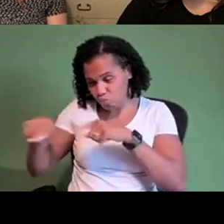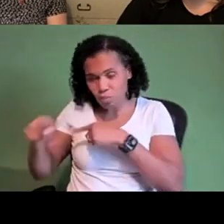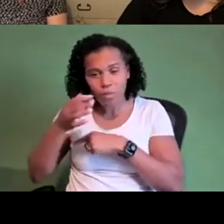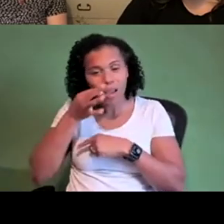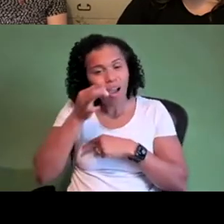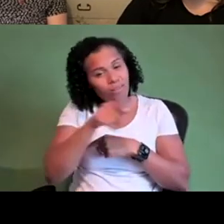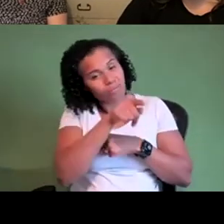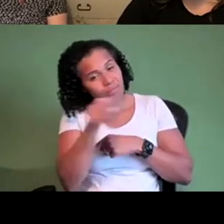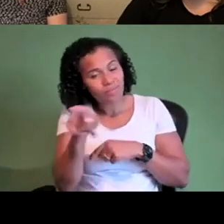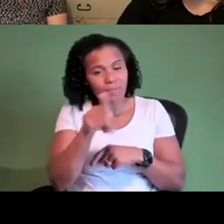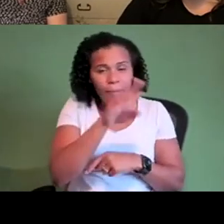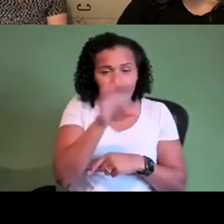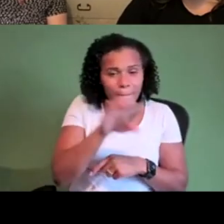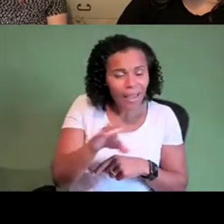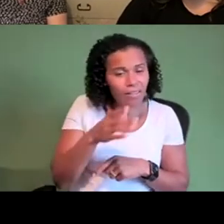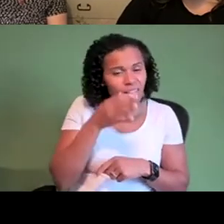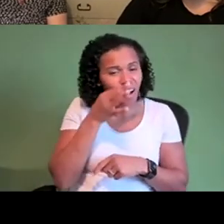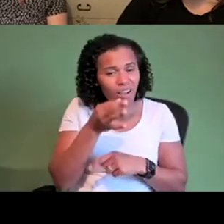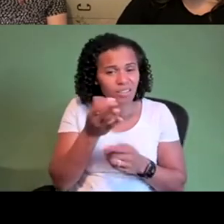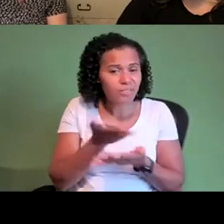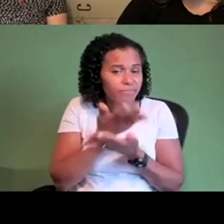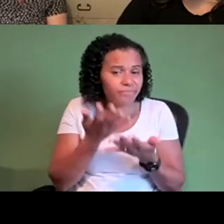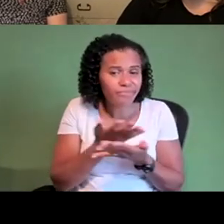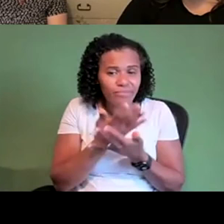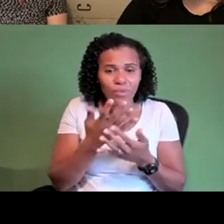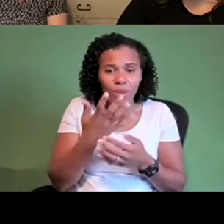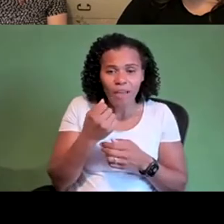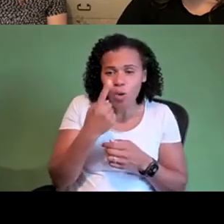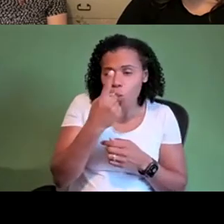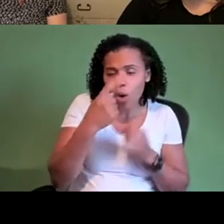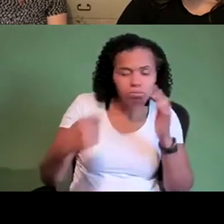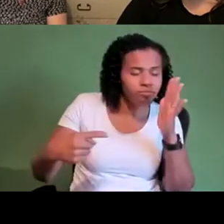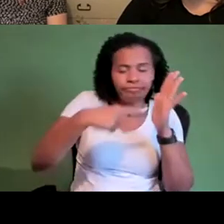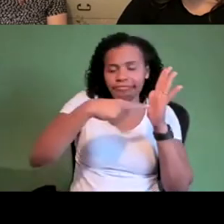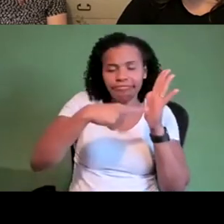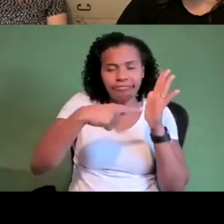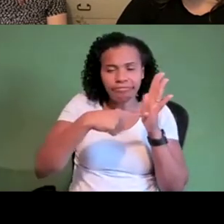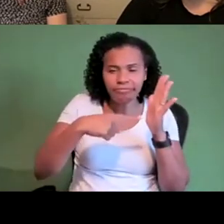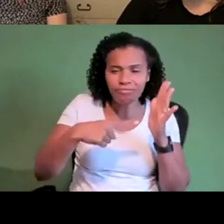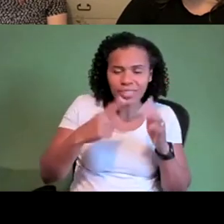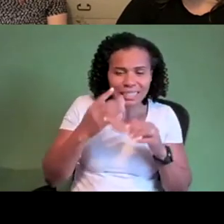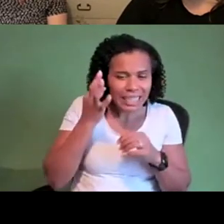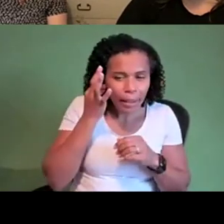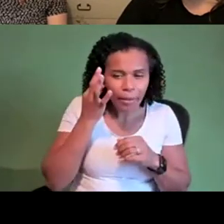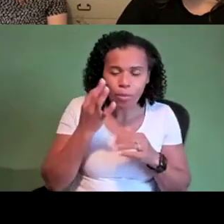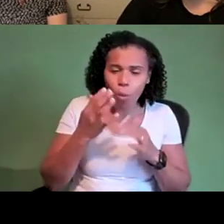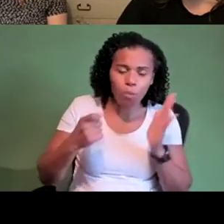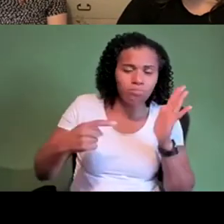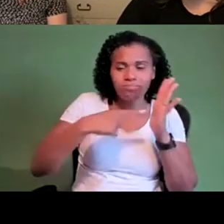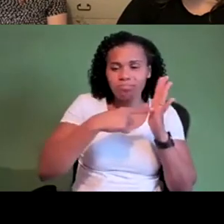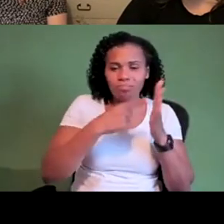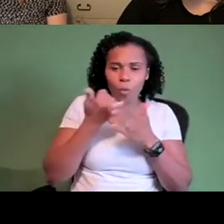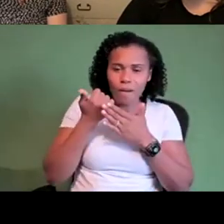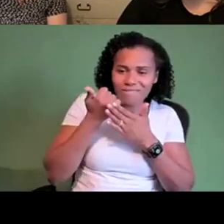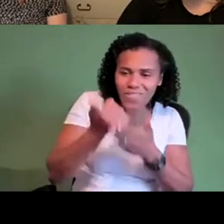are there is there like one uh kind of top bit of advice that you you might uh give give to helen